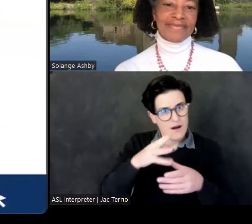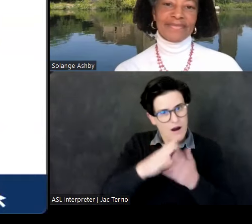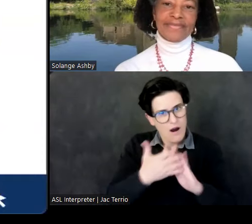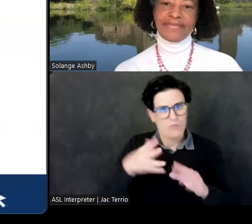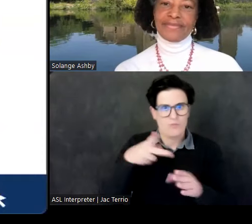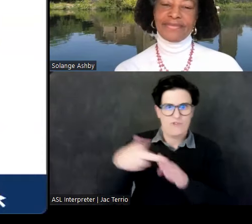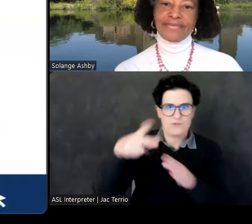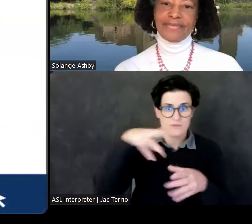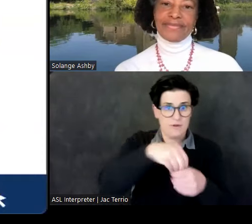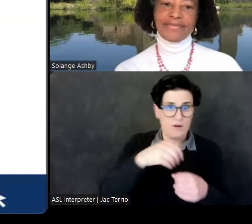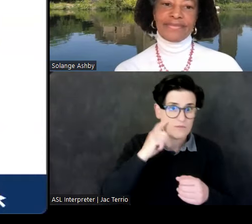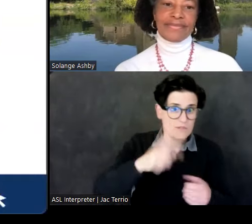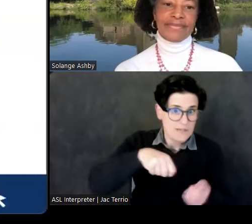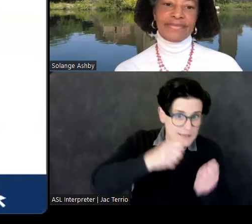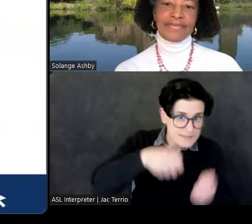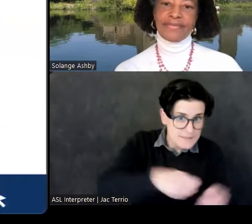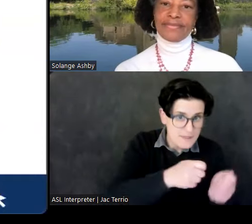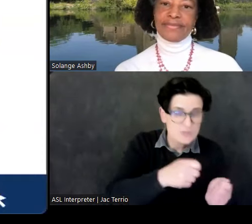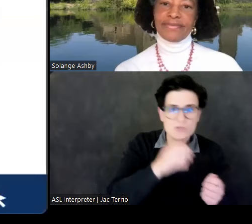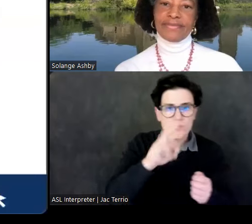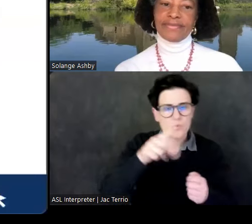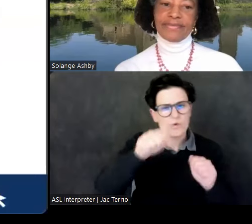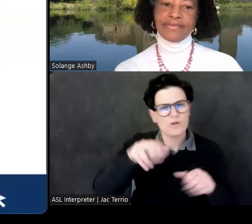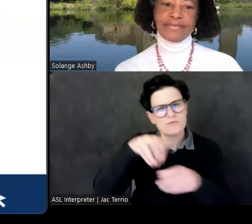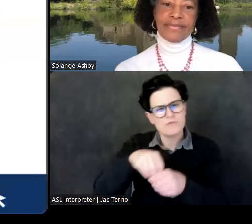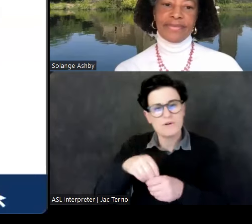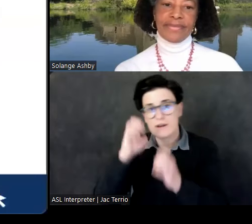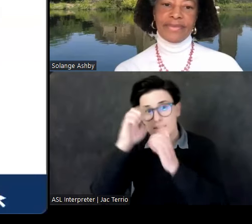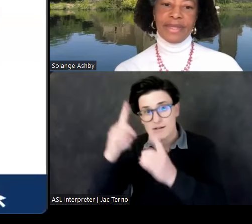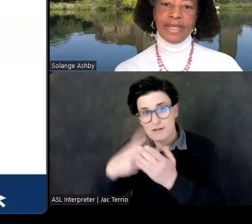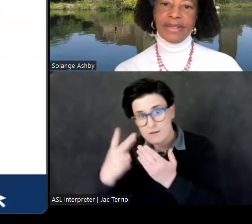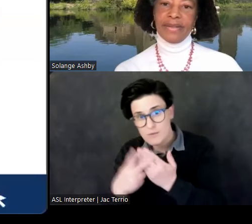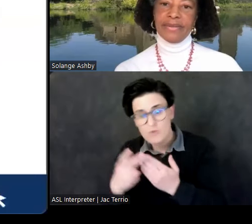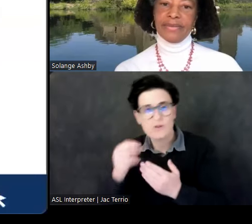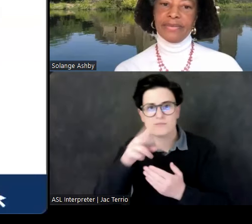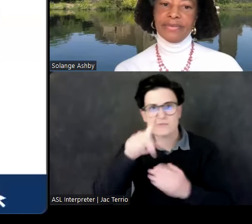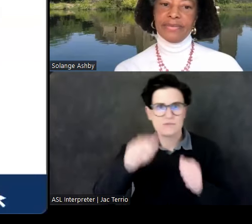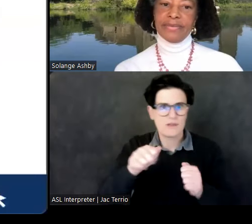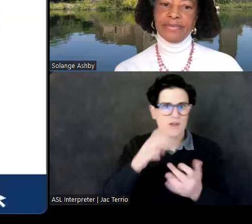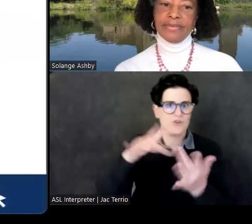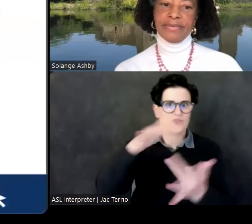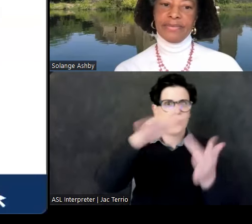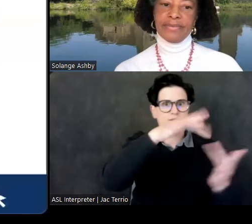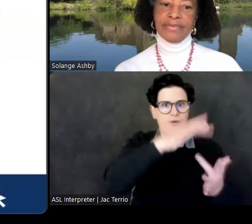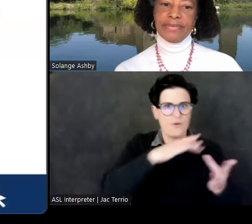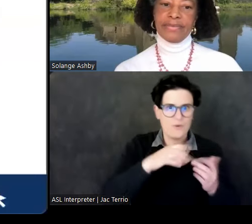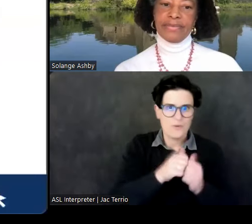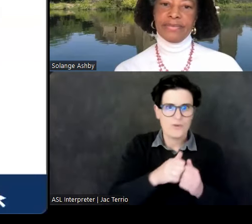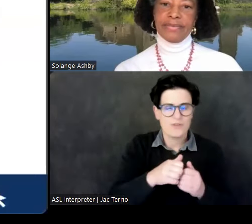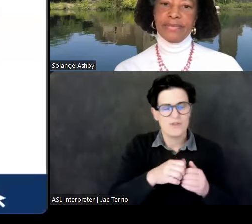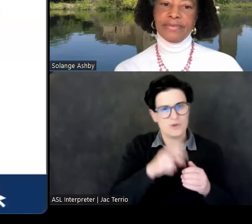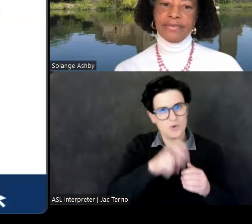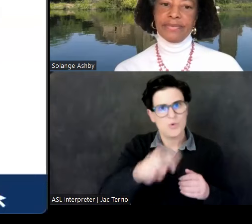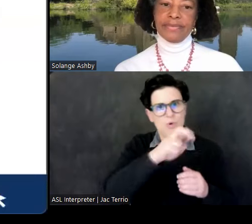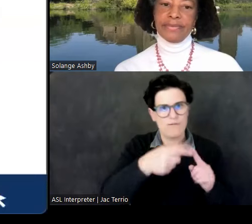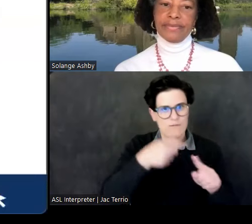participate in educational programs, or you can mix it up with some travel with tours led by archaeologists who can sometimes